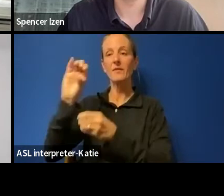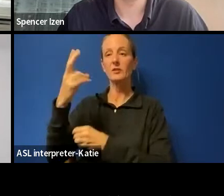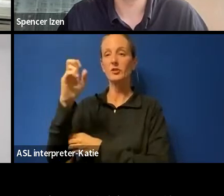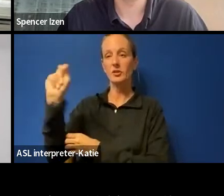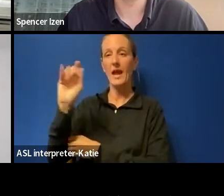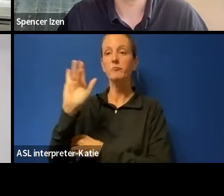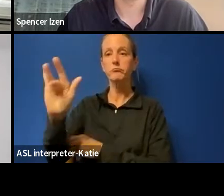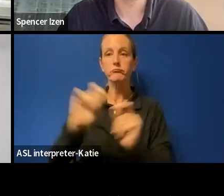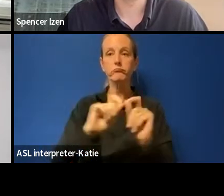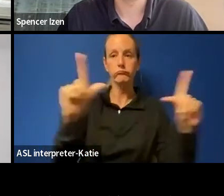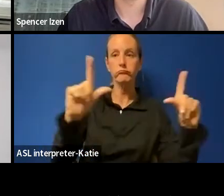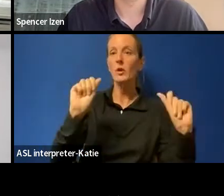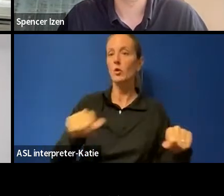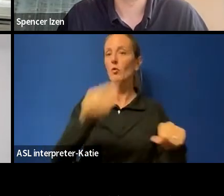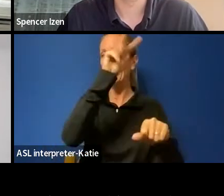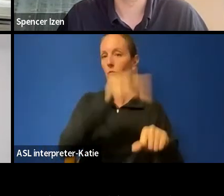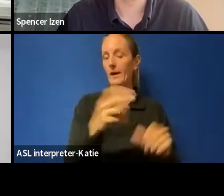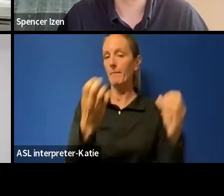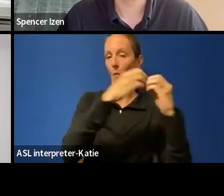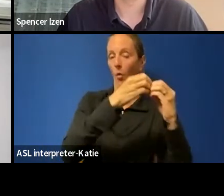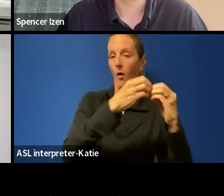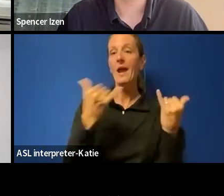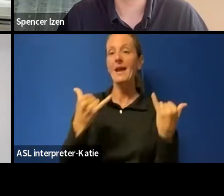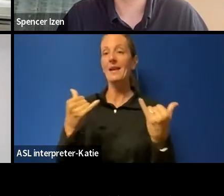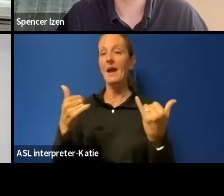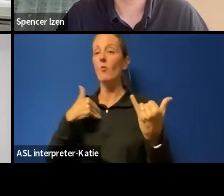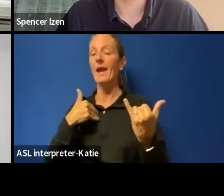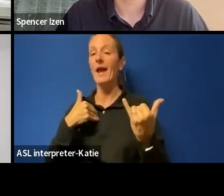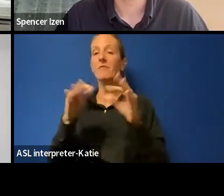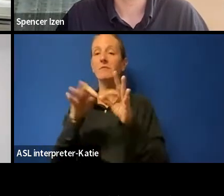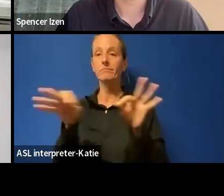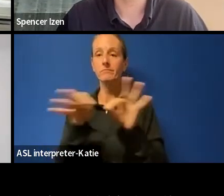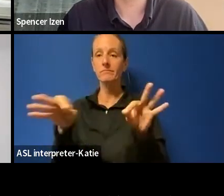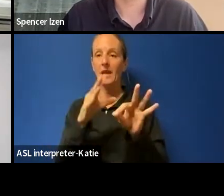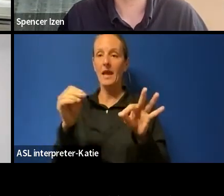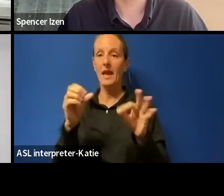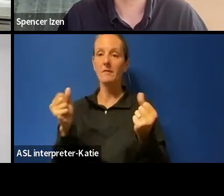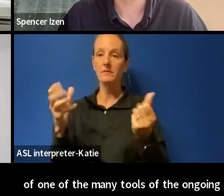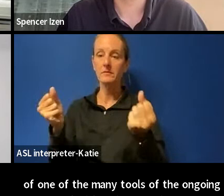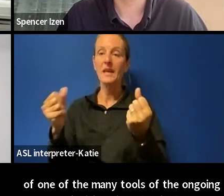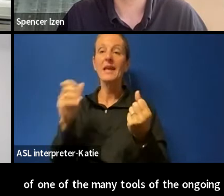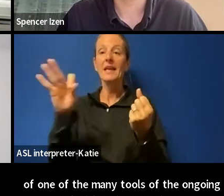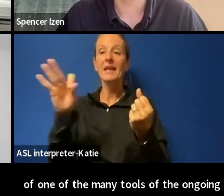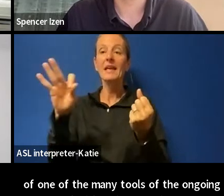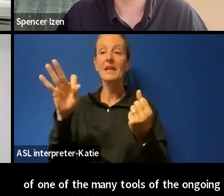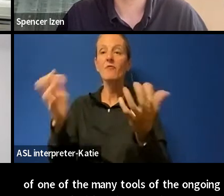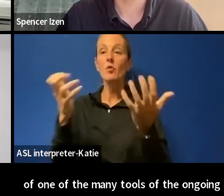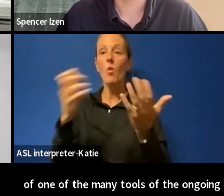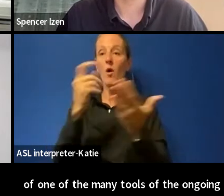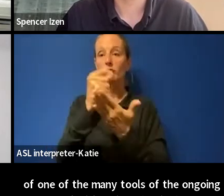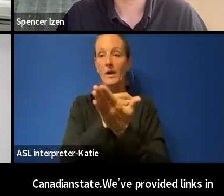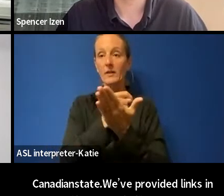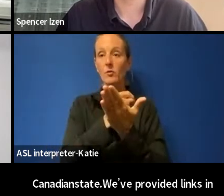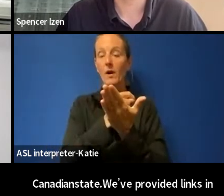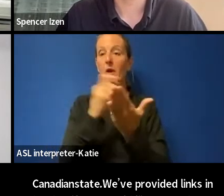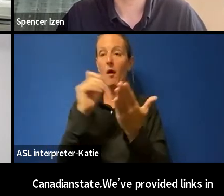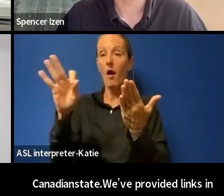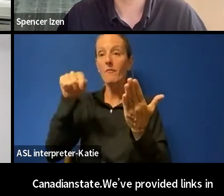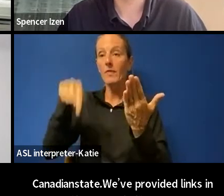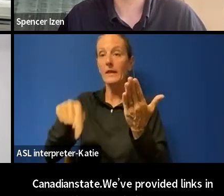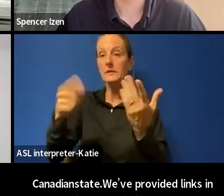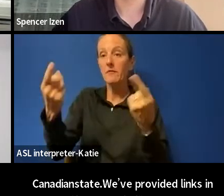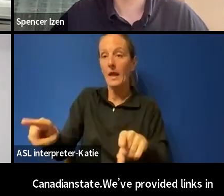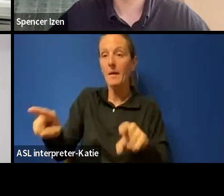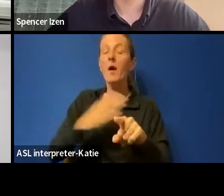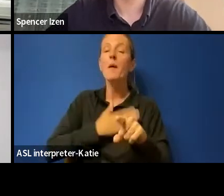We have provided captioning and ASL interpretation for this evening, but if you require a transcript of the event, please reach out